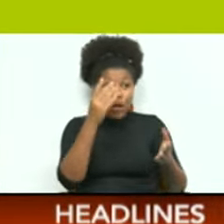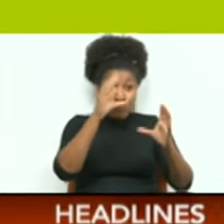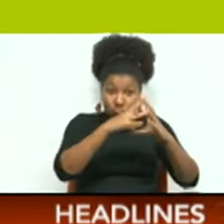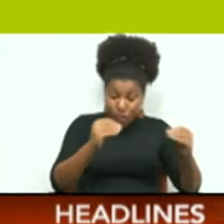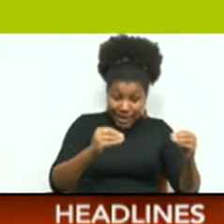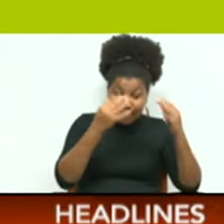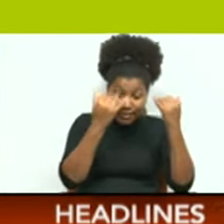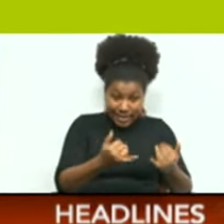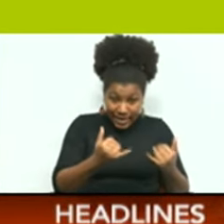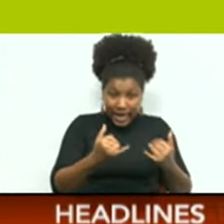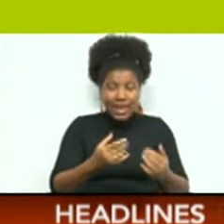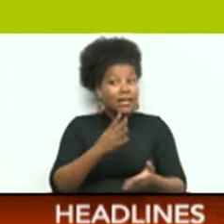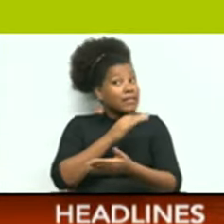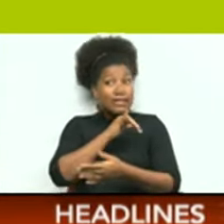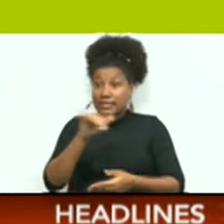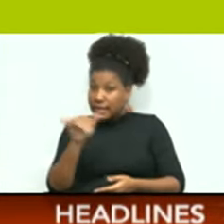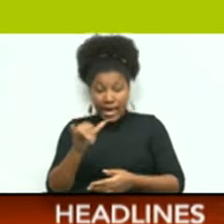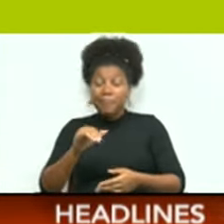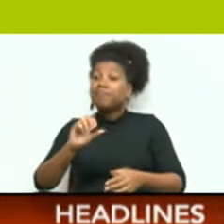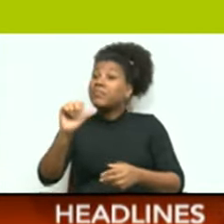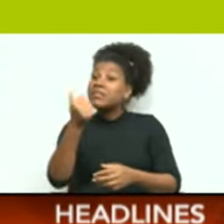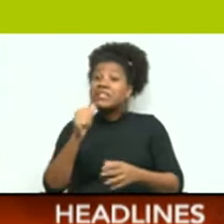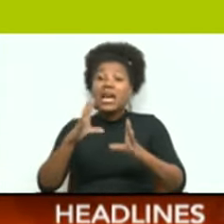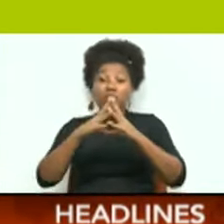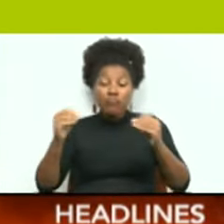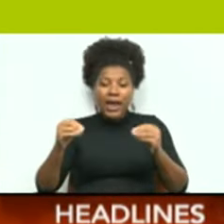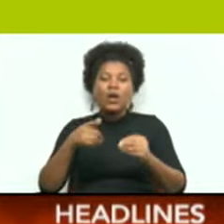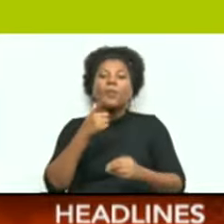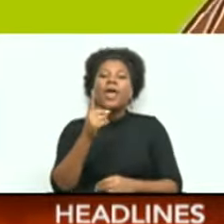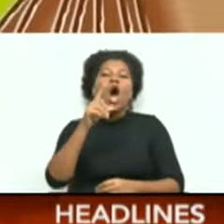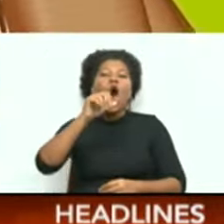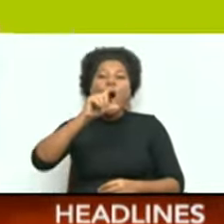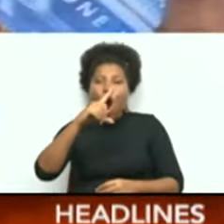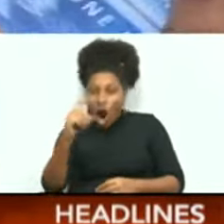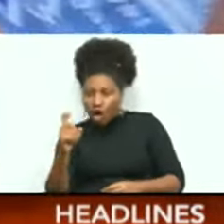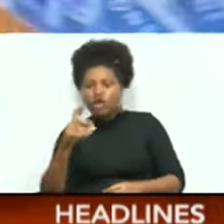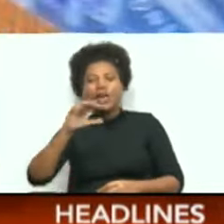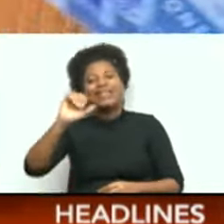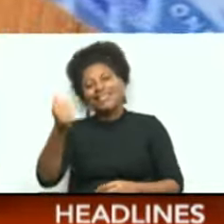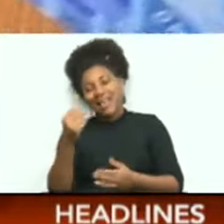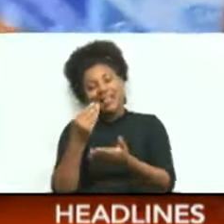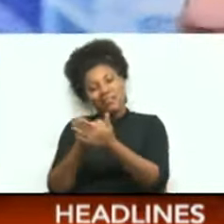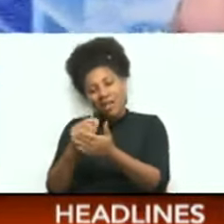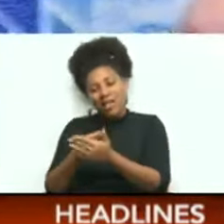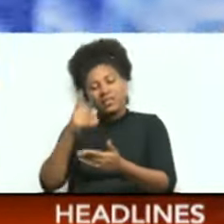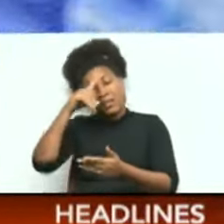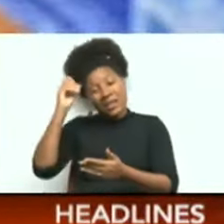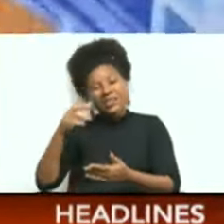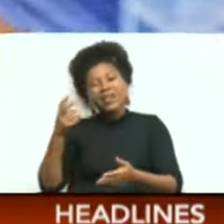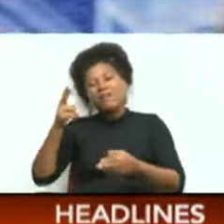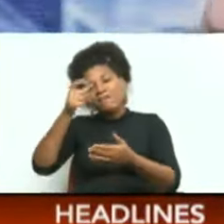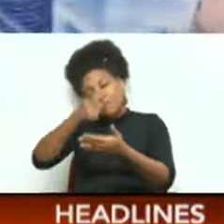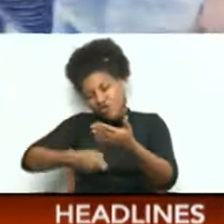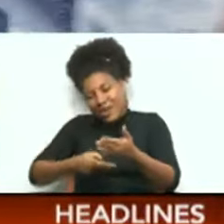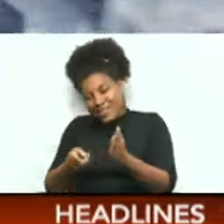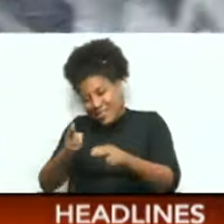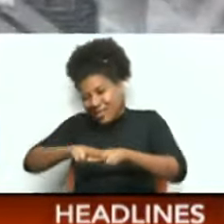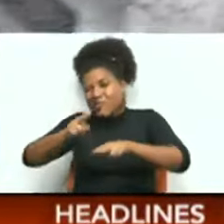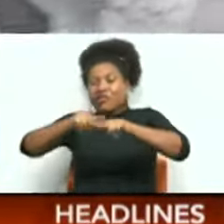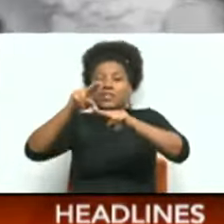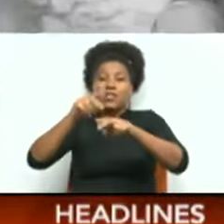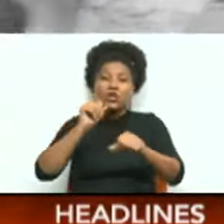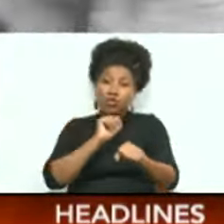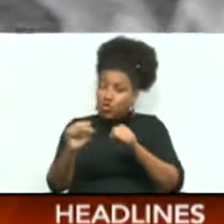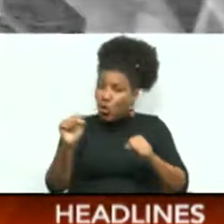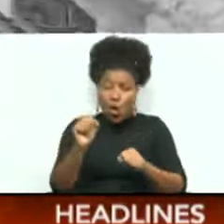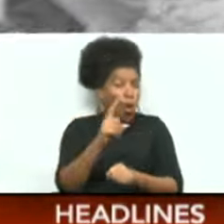year, the same 10 loaves of bread may cost $110 as a result of a price increase. Therefore, $100 would